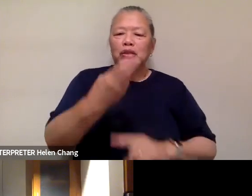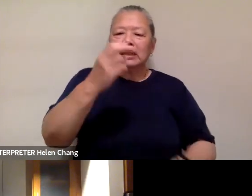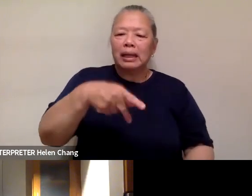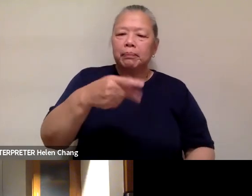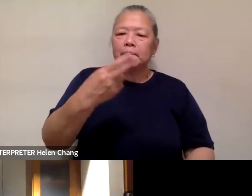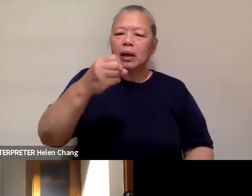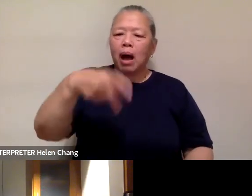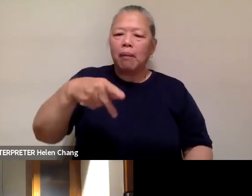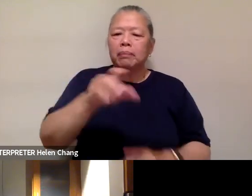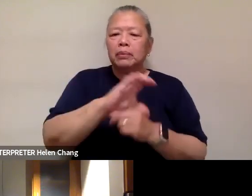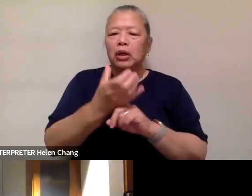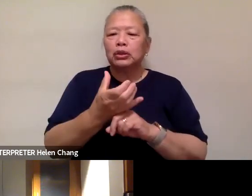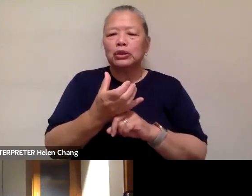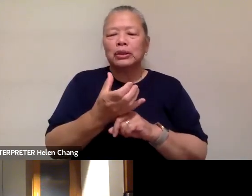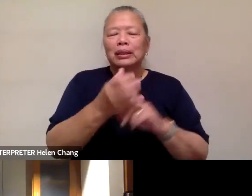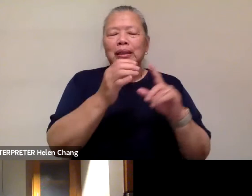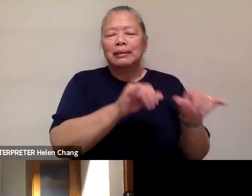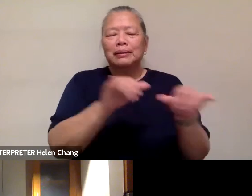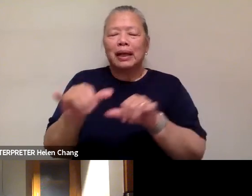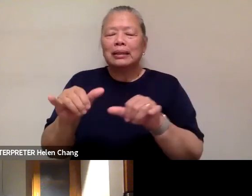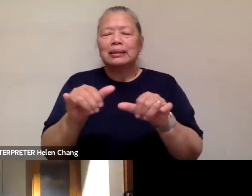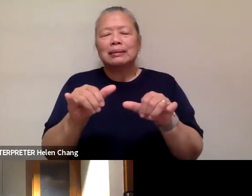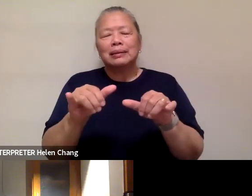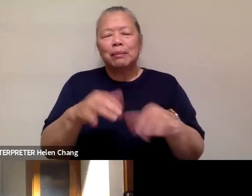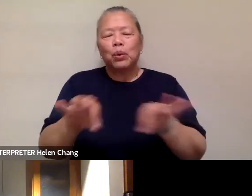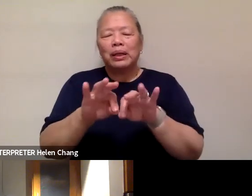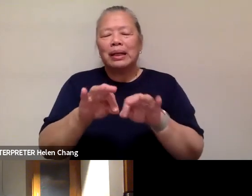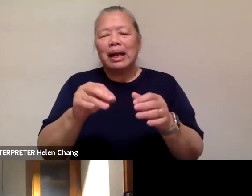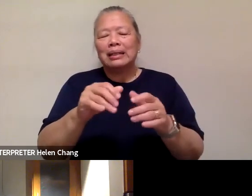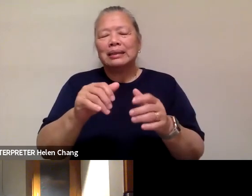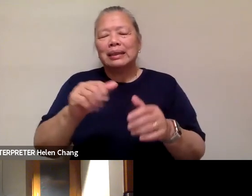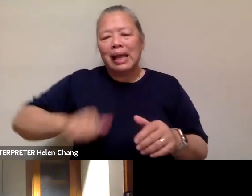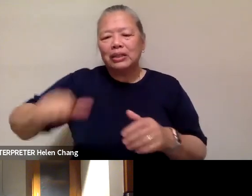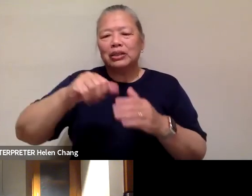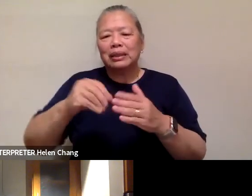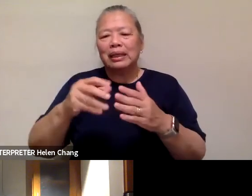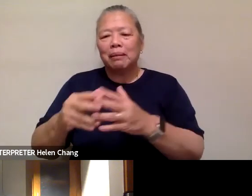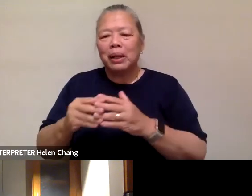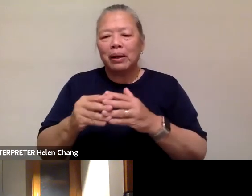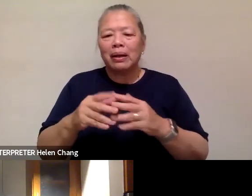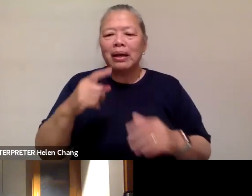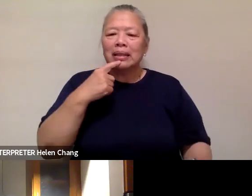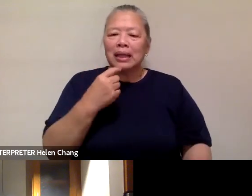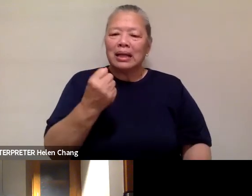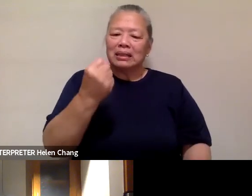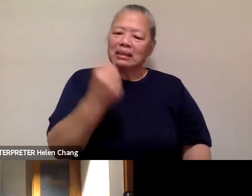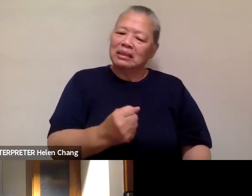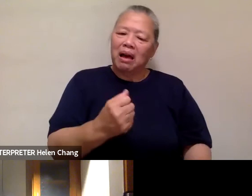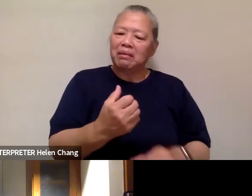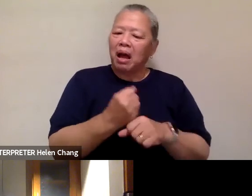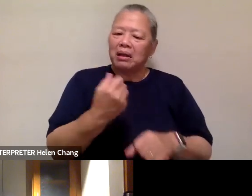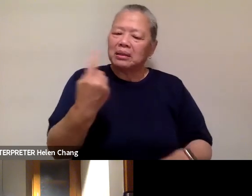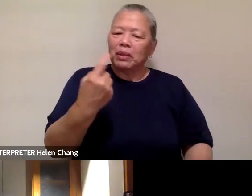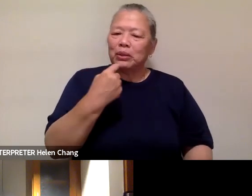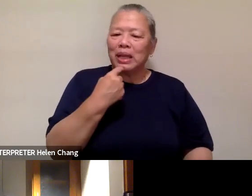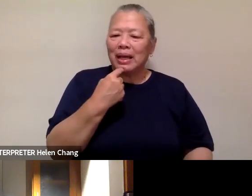uh, as American as Asians in America, um, that said the South got something to say. And that's all I